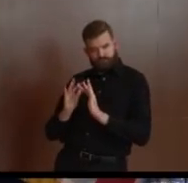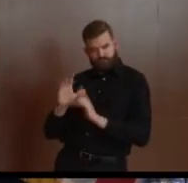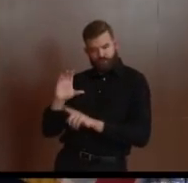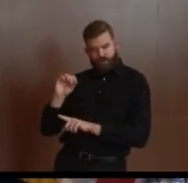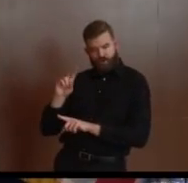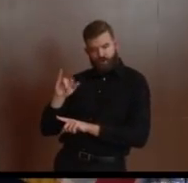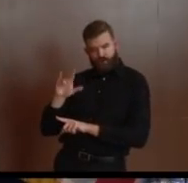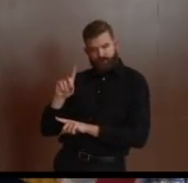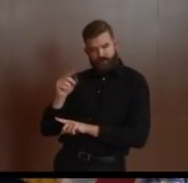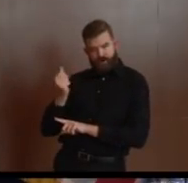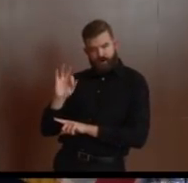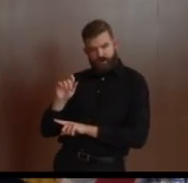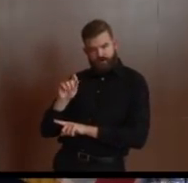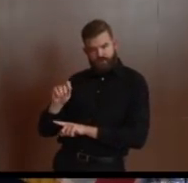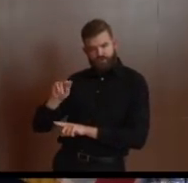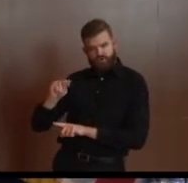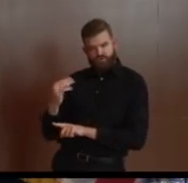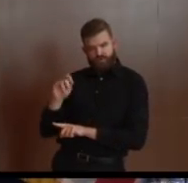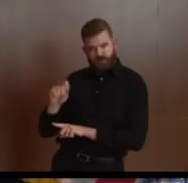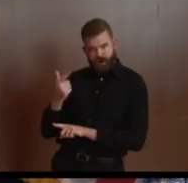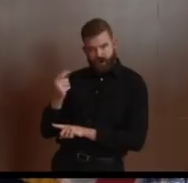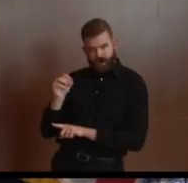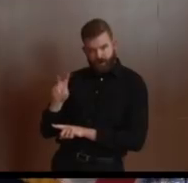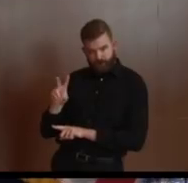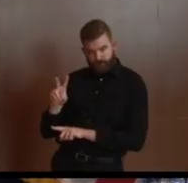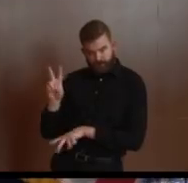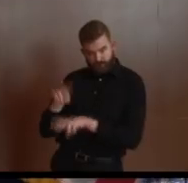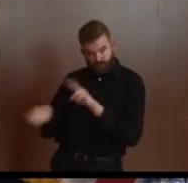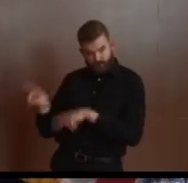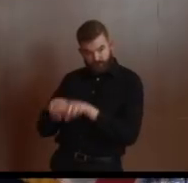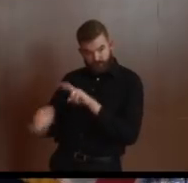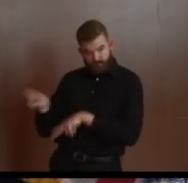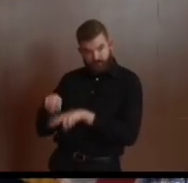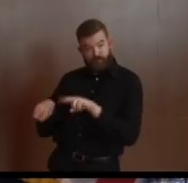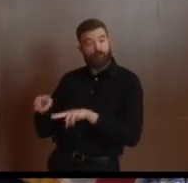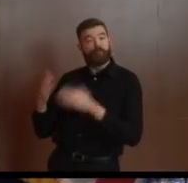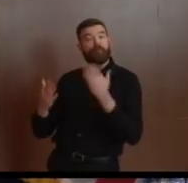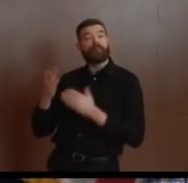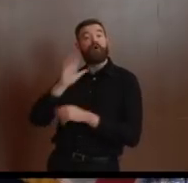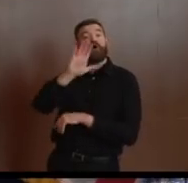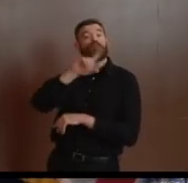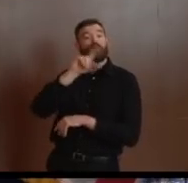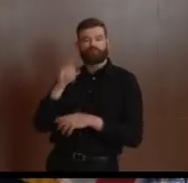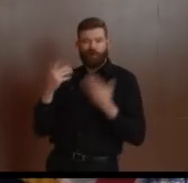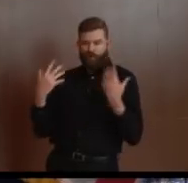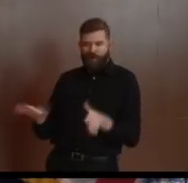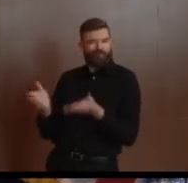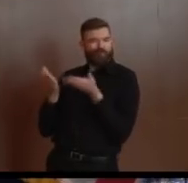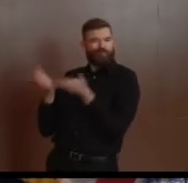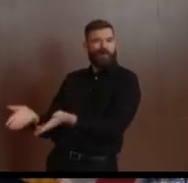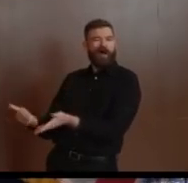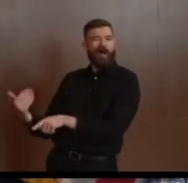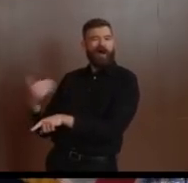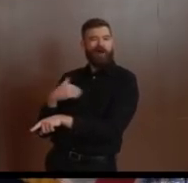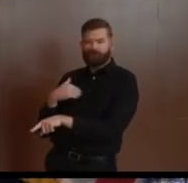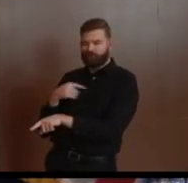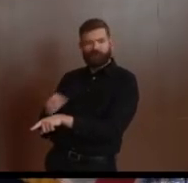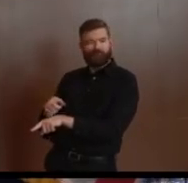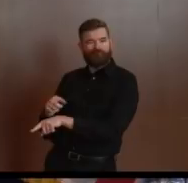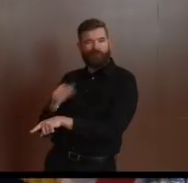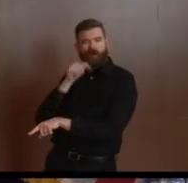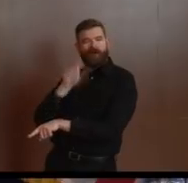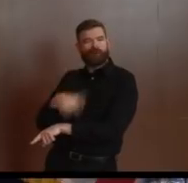.nj.gov, to see if your question can be answered online. In the first 24 hours this site was set up,